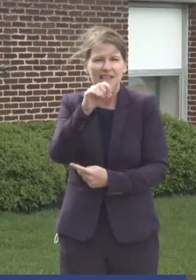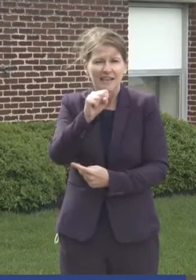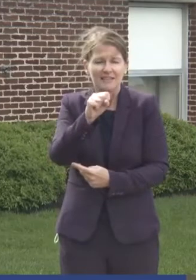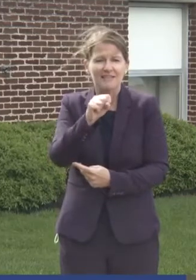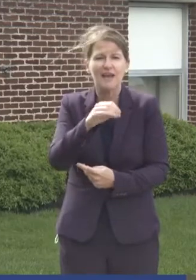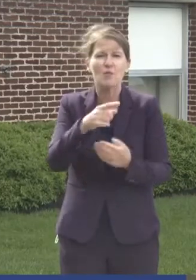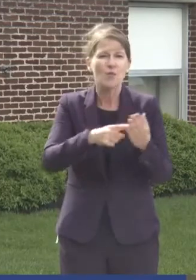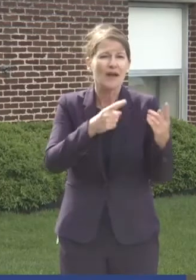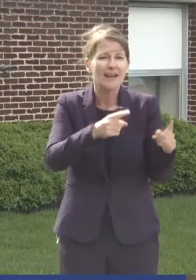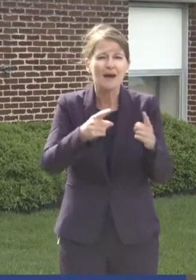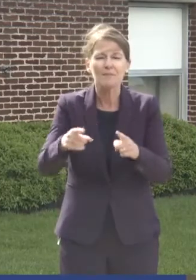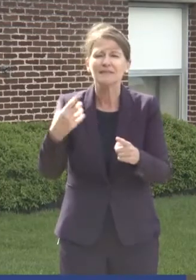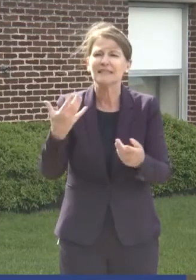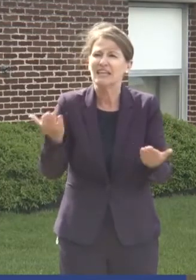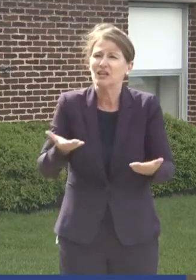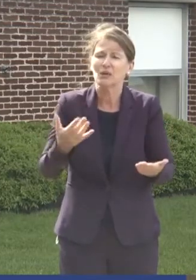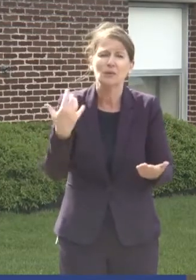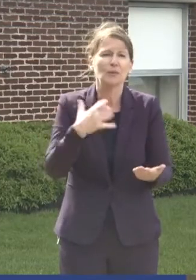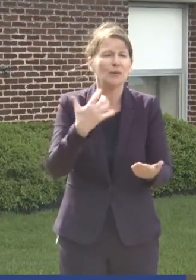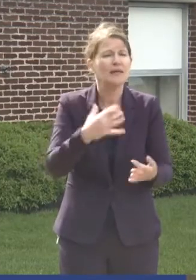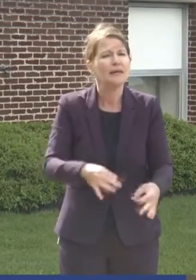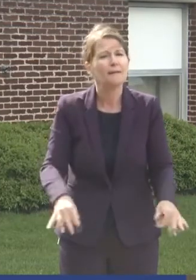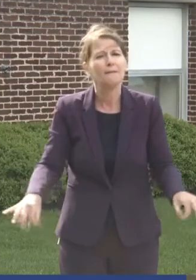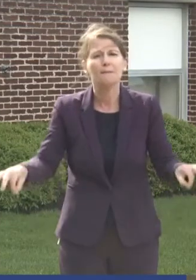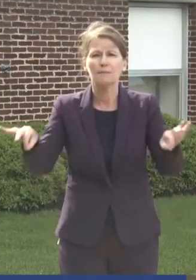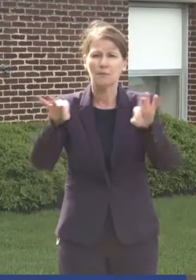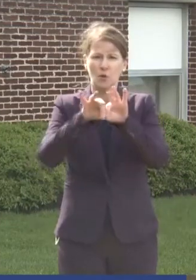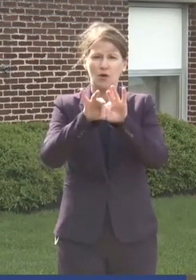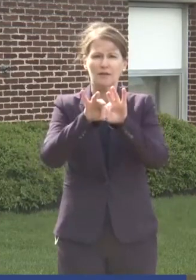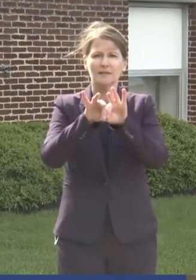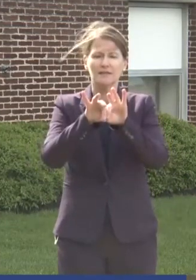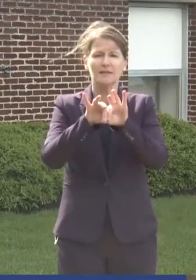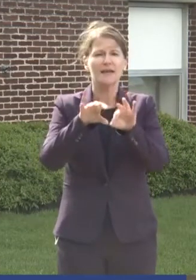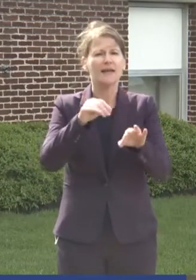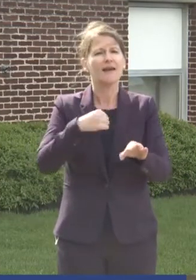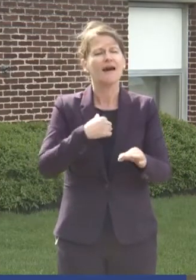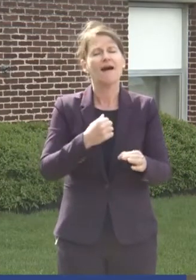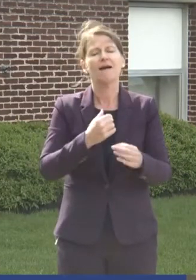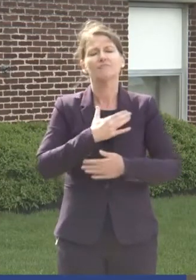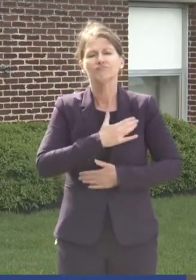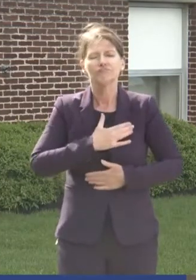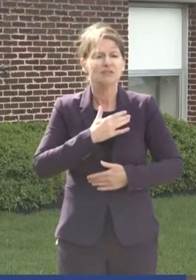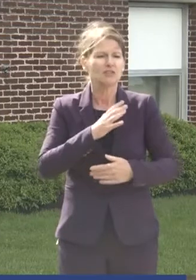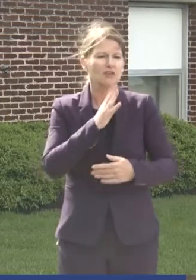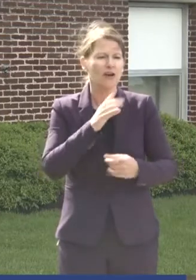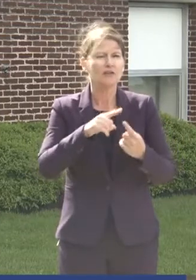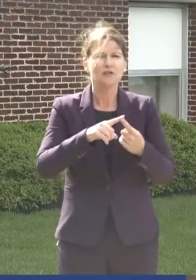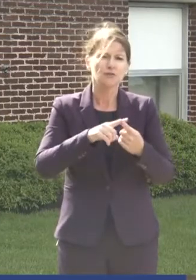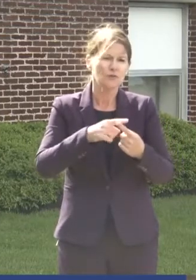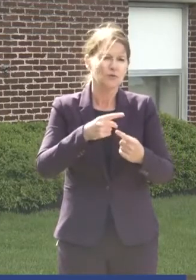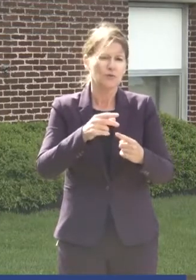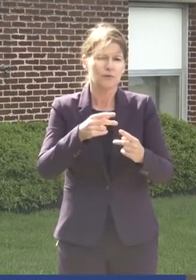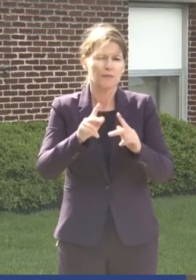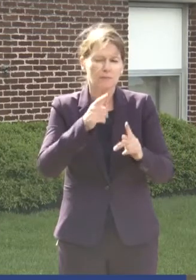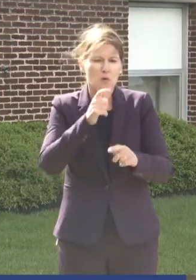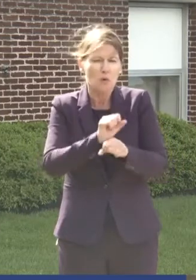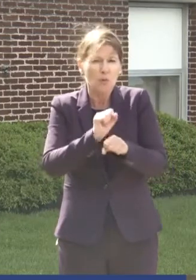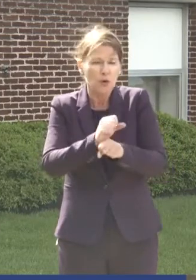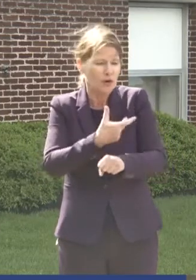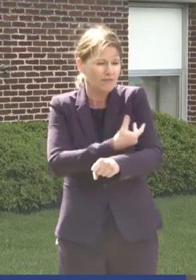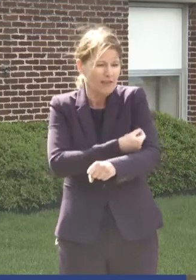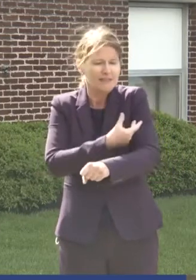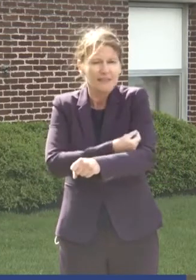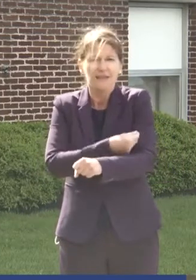What goes on here is really, really important. And I love talking to the frontline heroes who actually make this